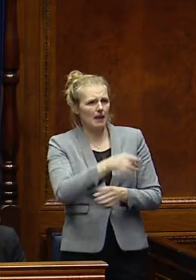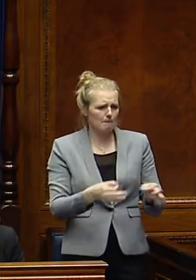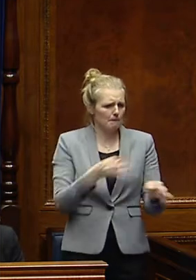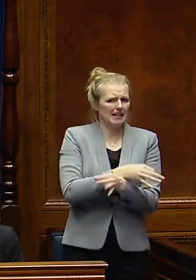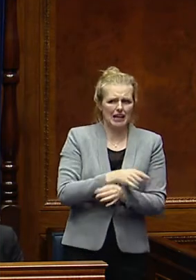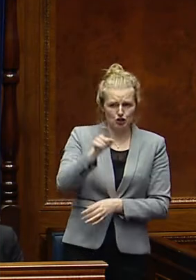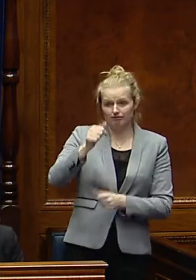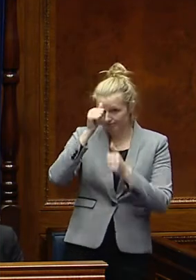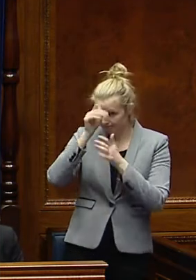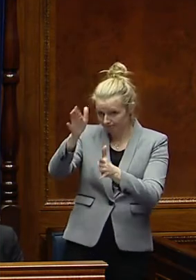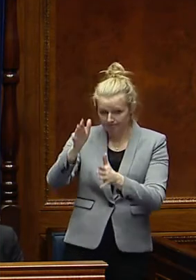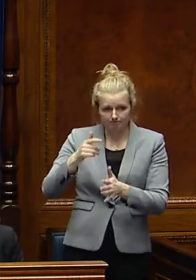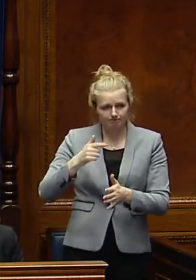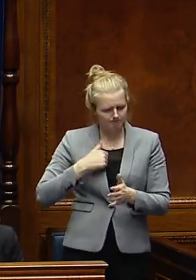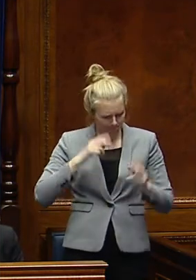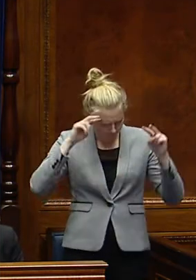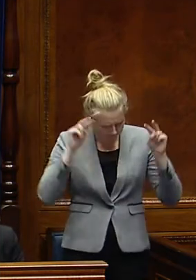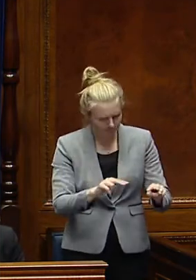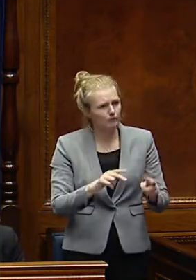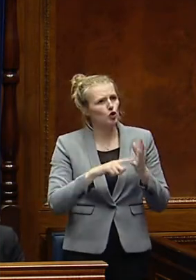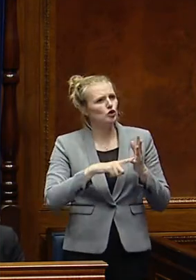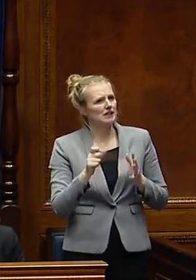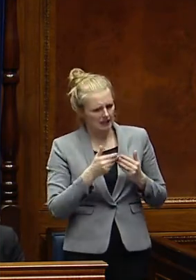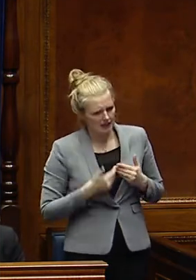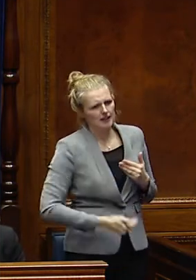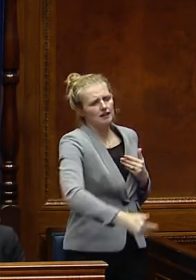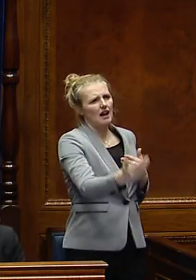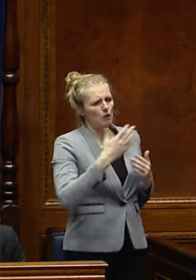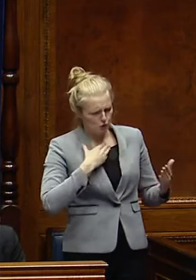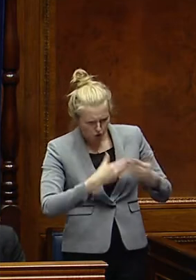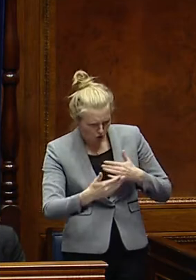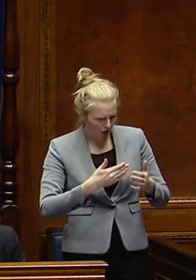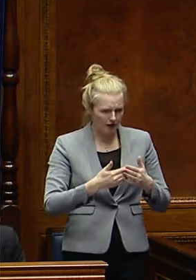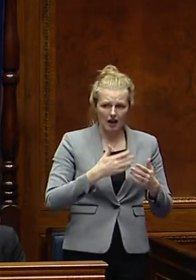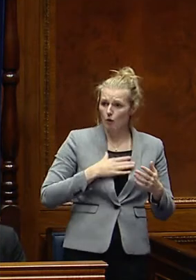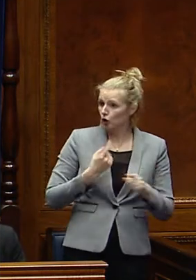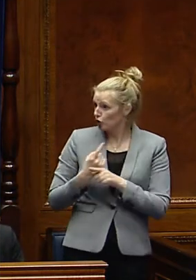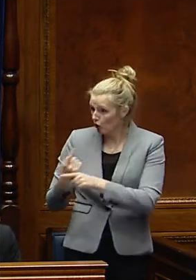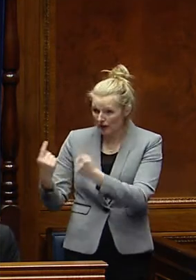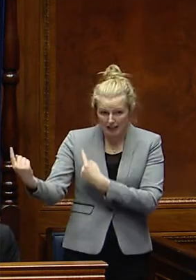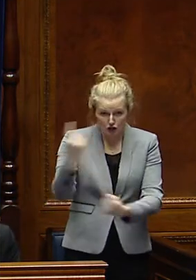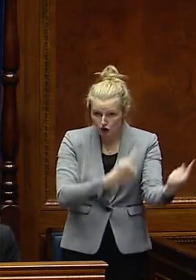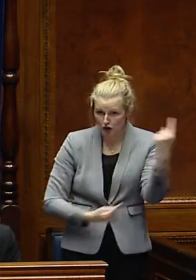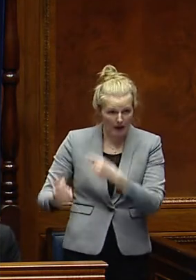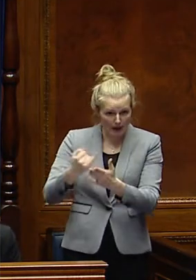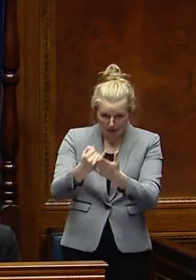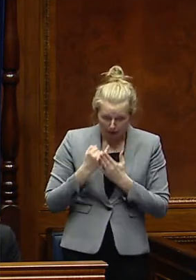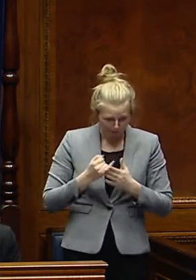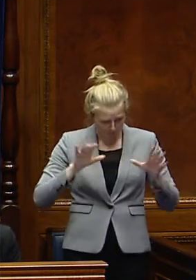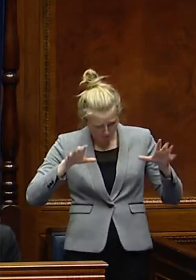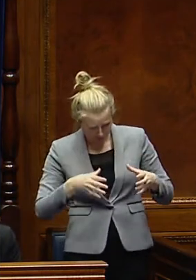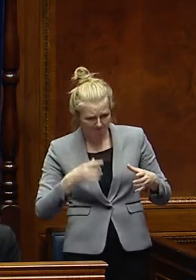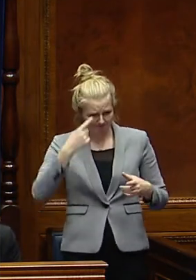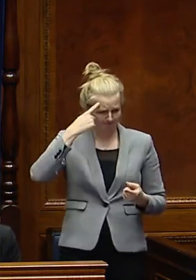that I want to seriously look at this issue in the time ahead. I also want to engage with members on this issue to look at what further